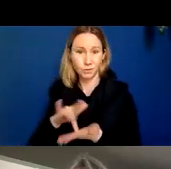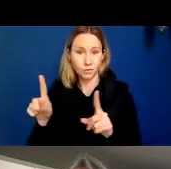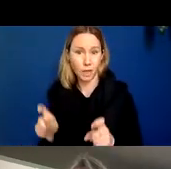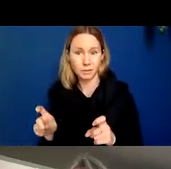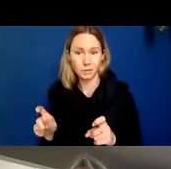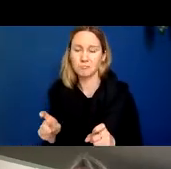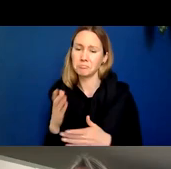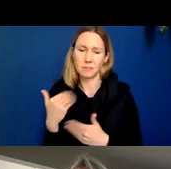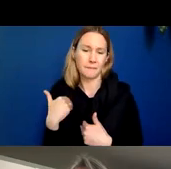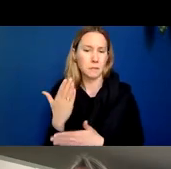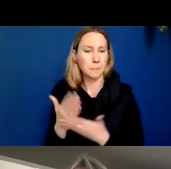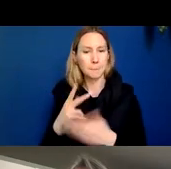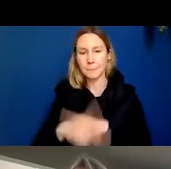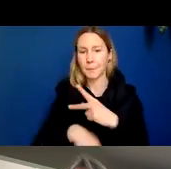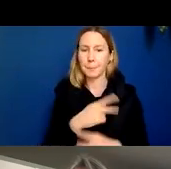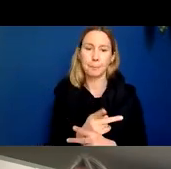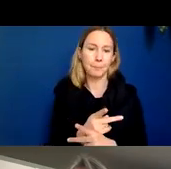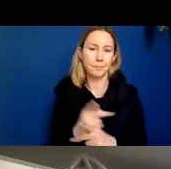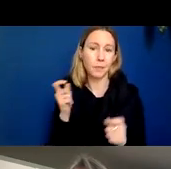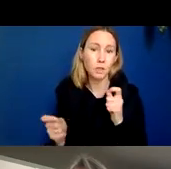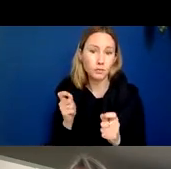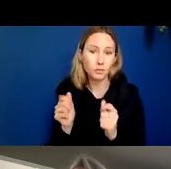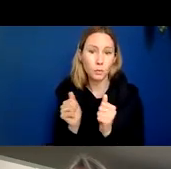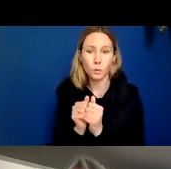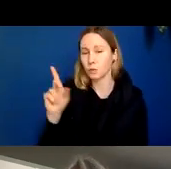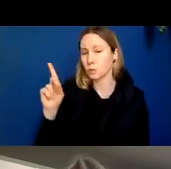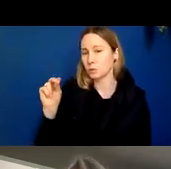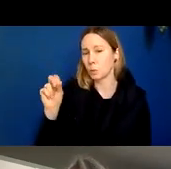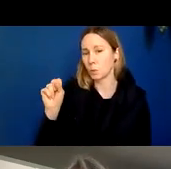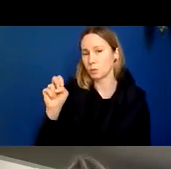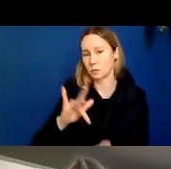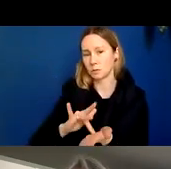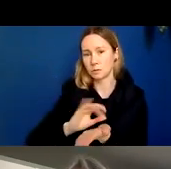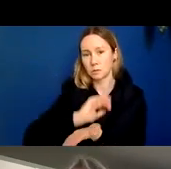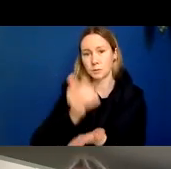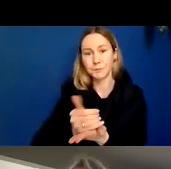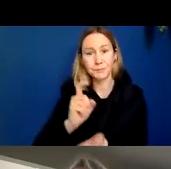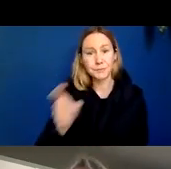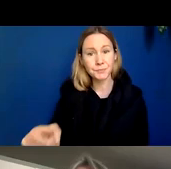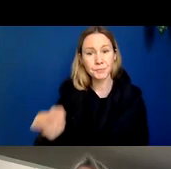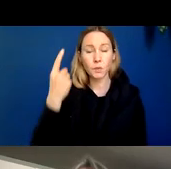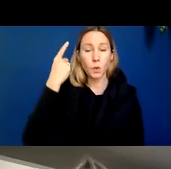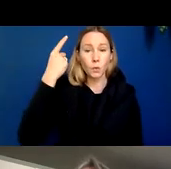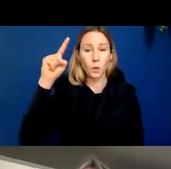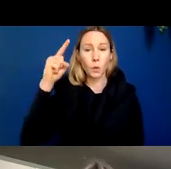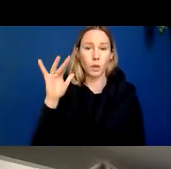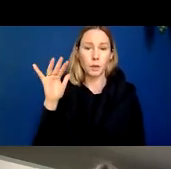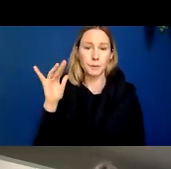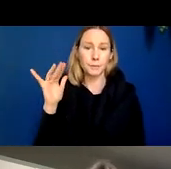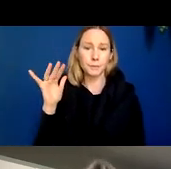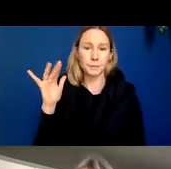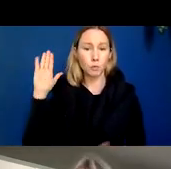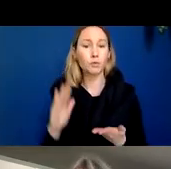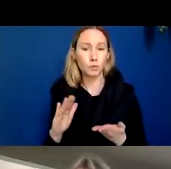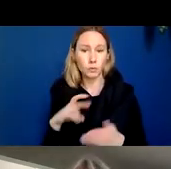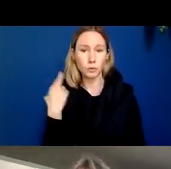some kind of adjustments to the dosing strategies to reduce the risk